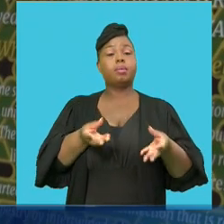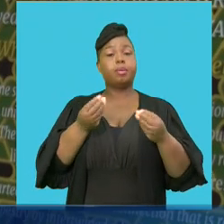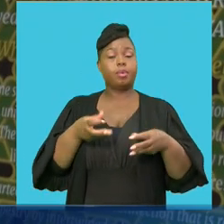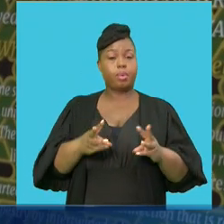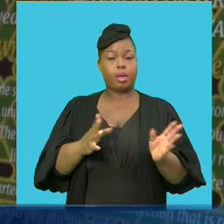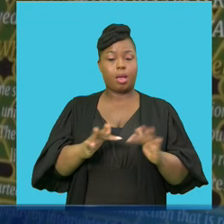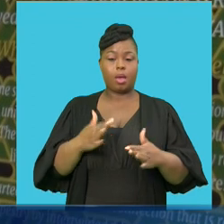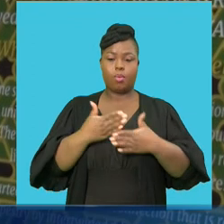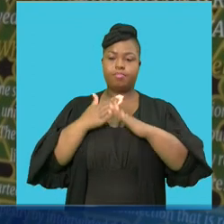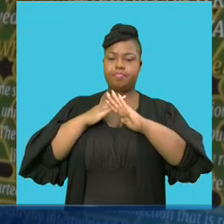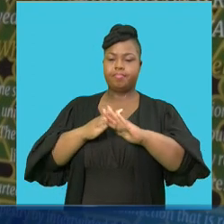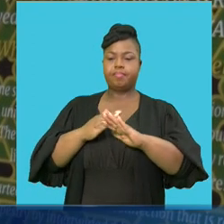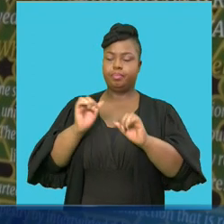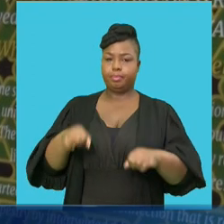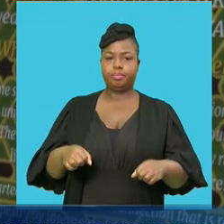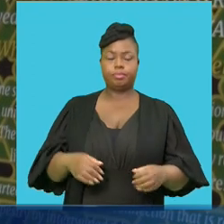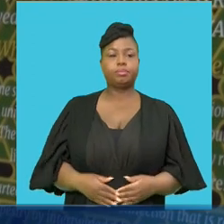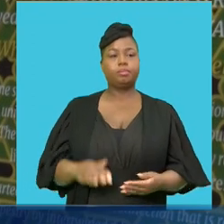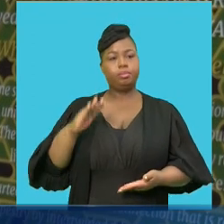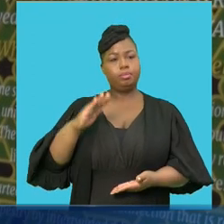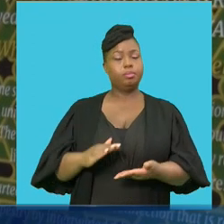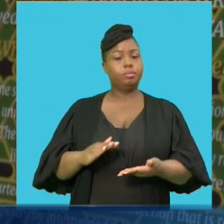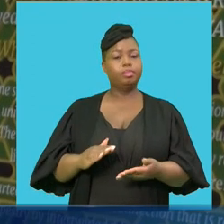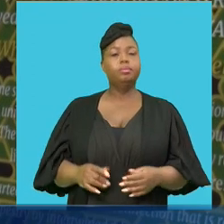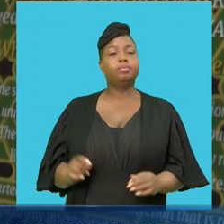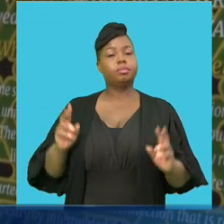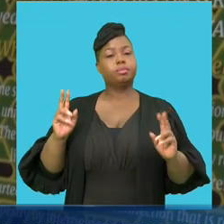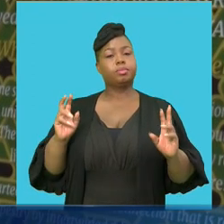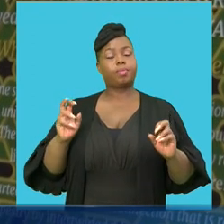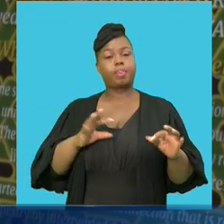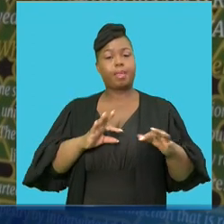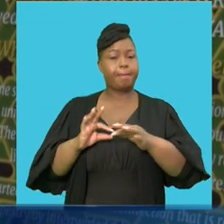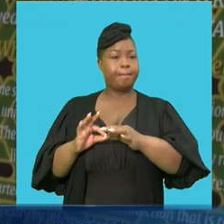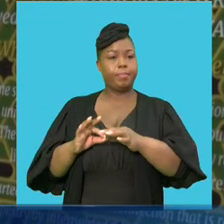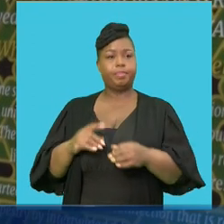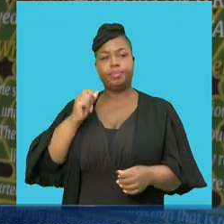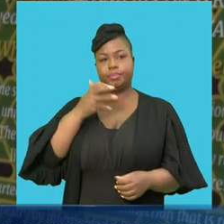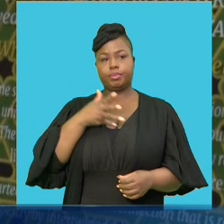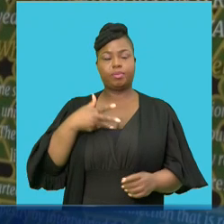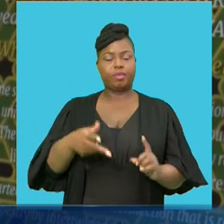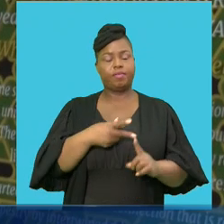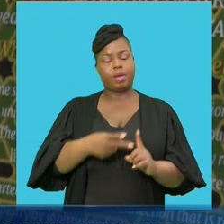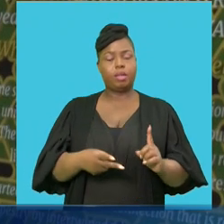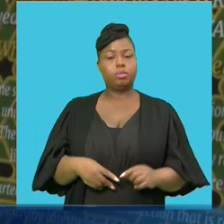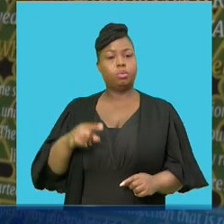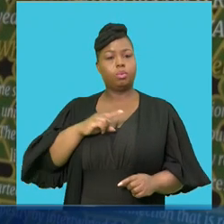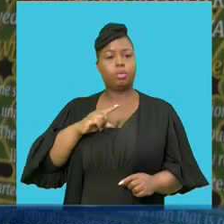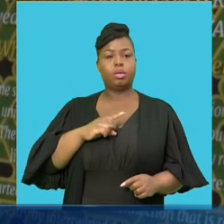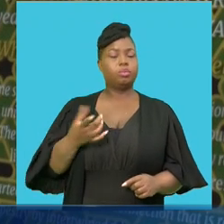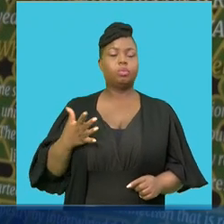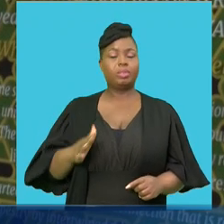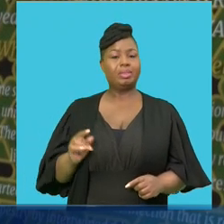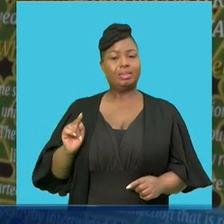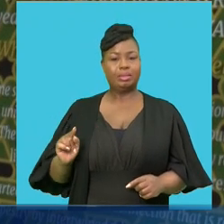way of preventing and reduce the issues that are related to gender based violence so that we don't